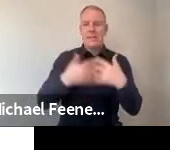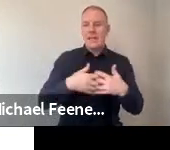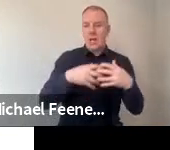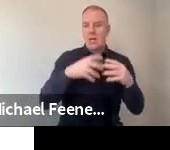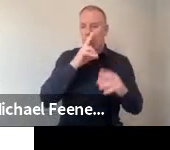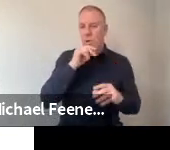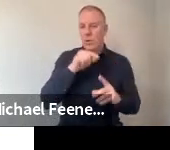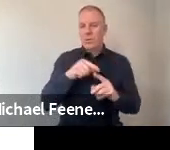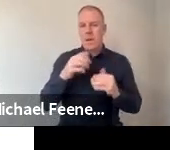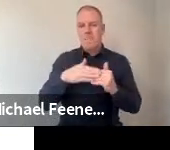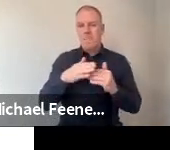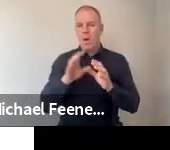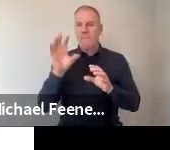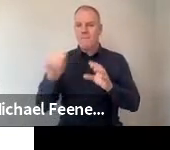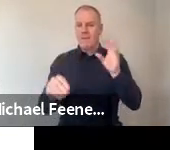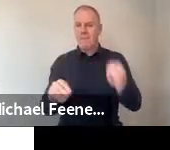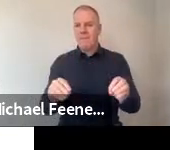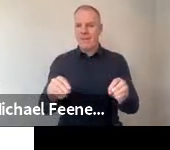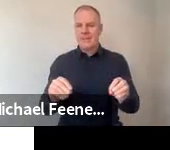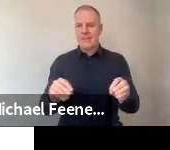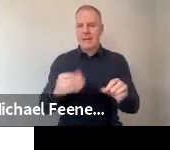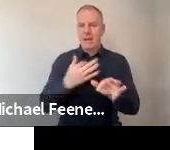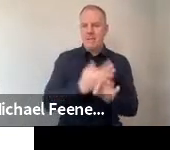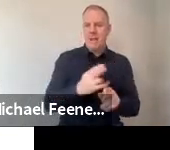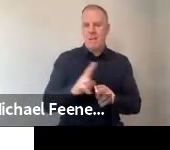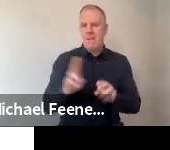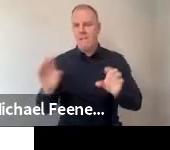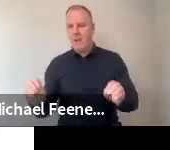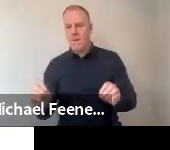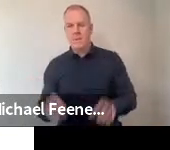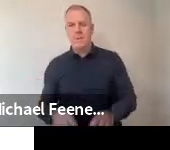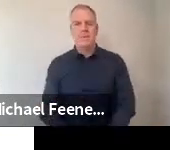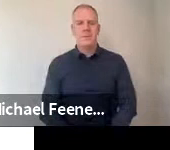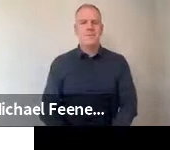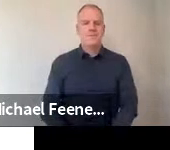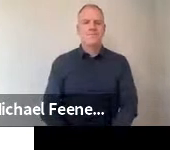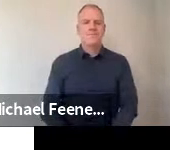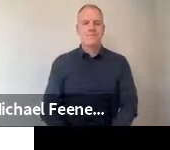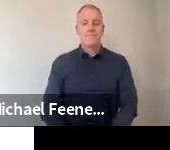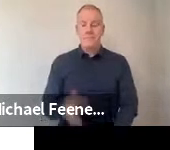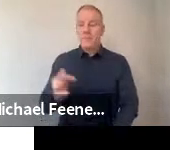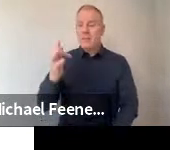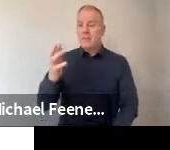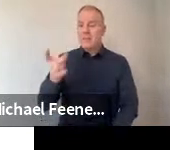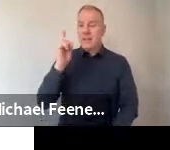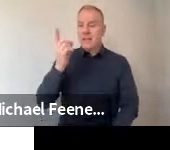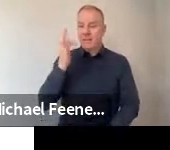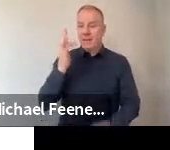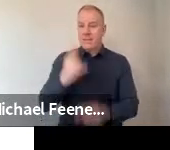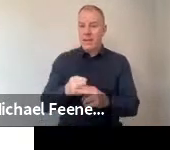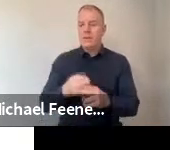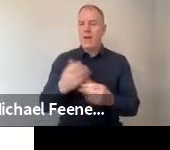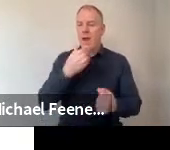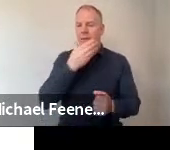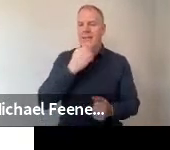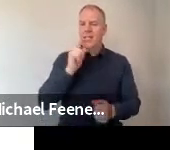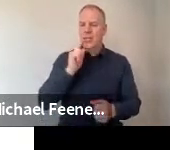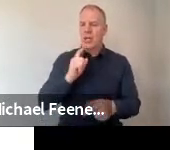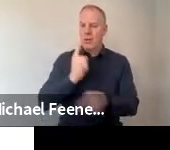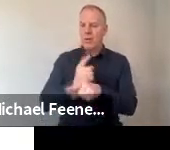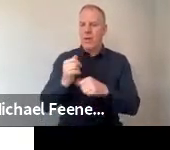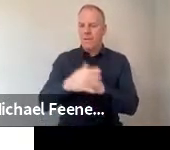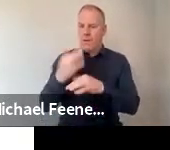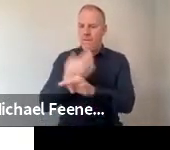was more evenly split in terms of people following that. We did find that there was a gender effect on following